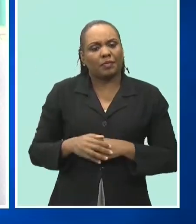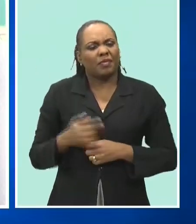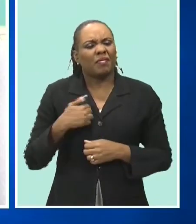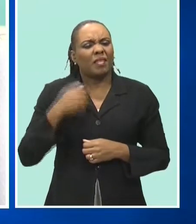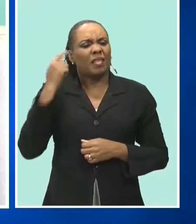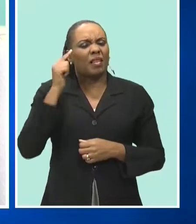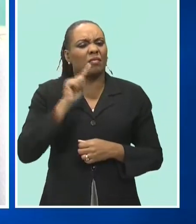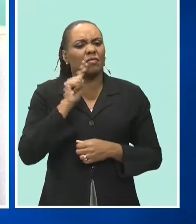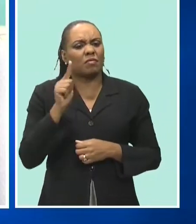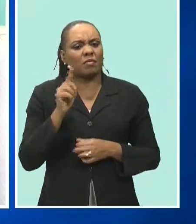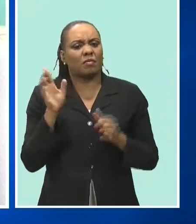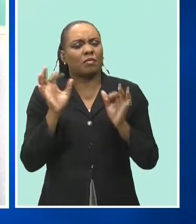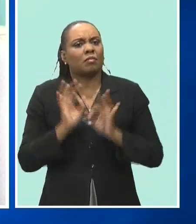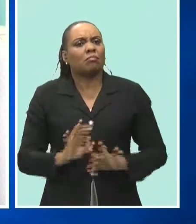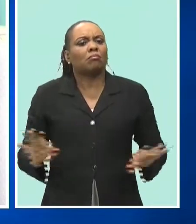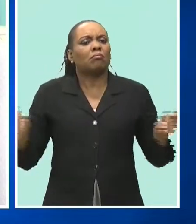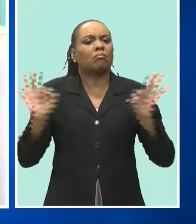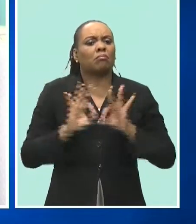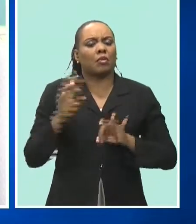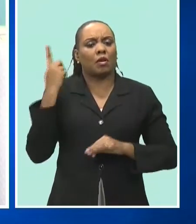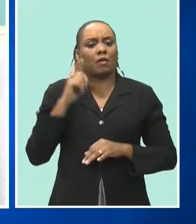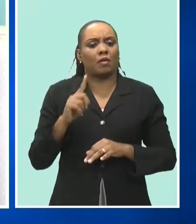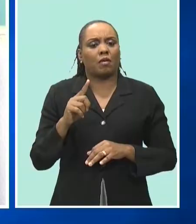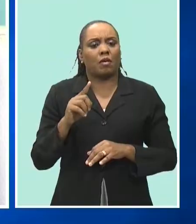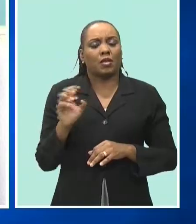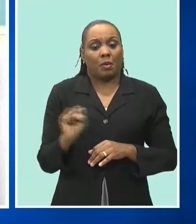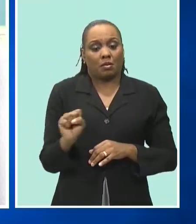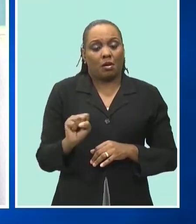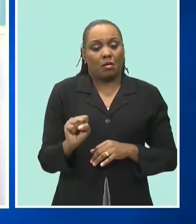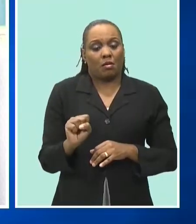merit in spite stone becoming a one-way